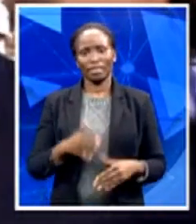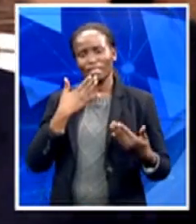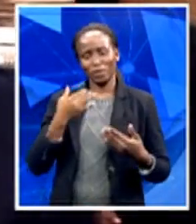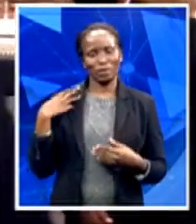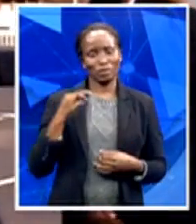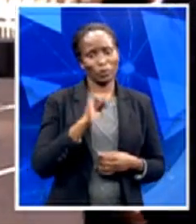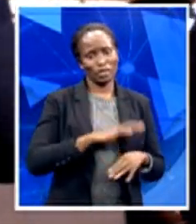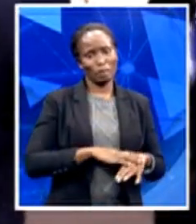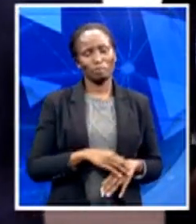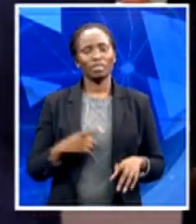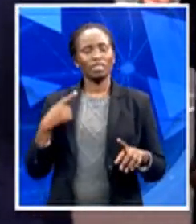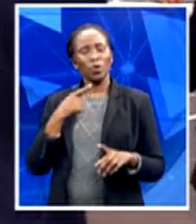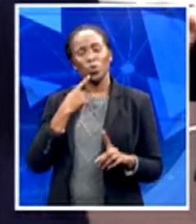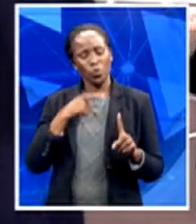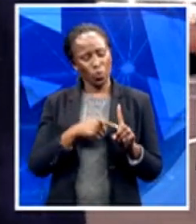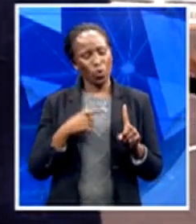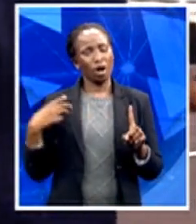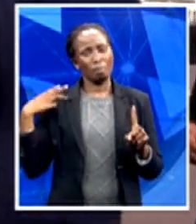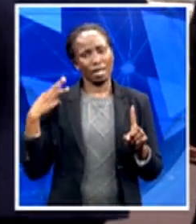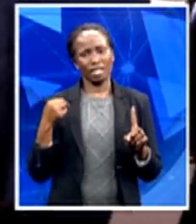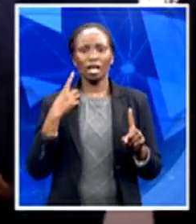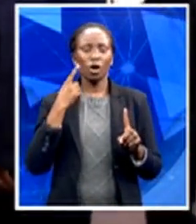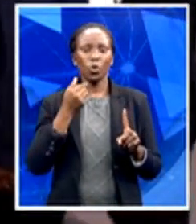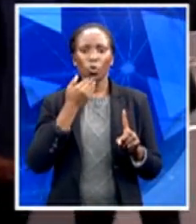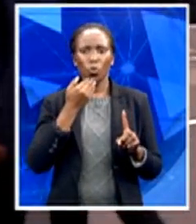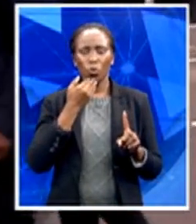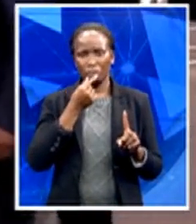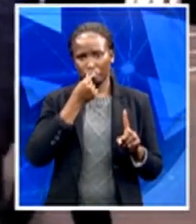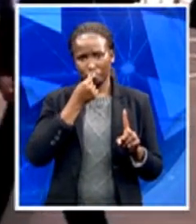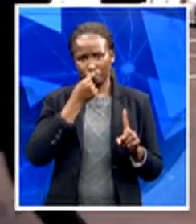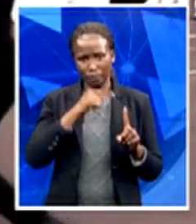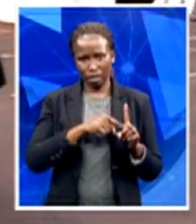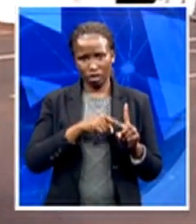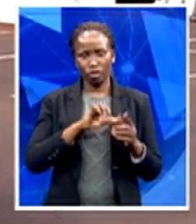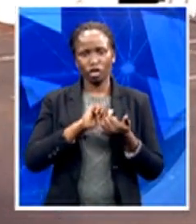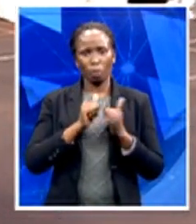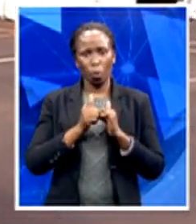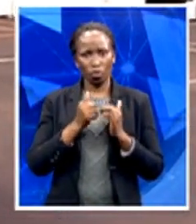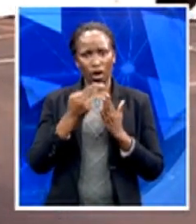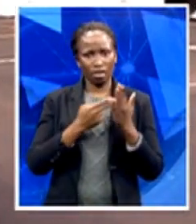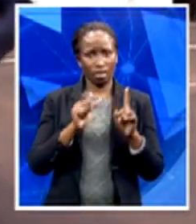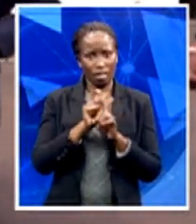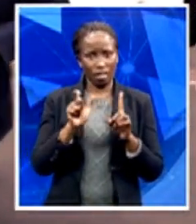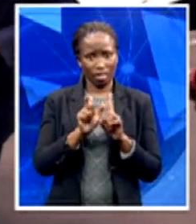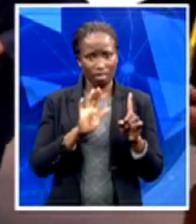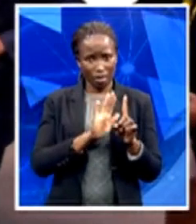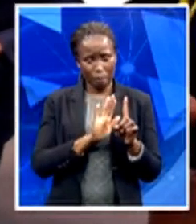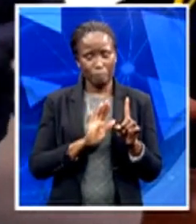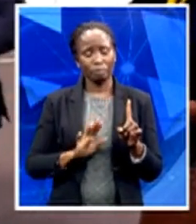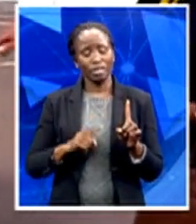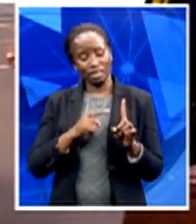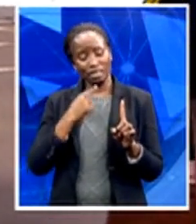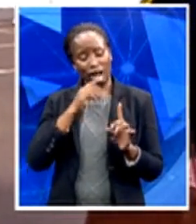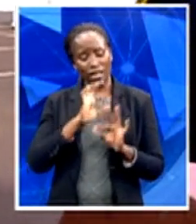is responsible for sports, arts and culture here in South Africa saying, of course, that the struggle of the youth should